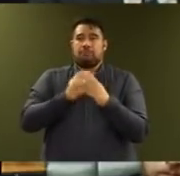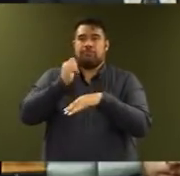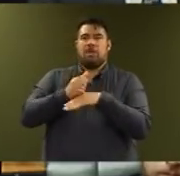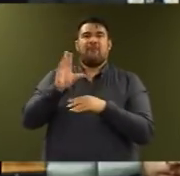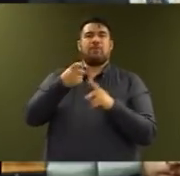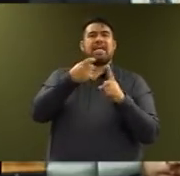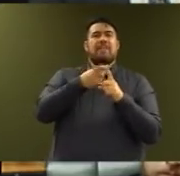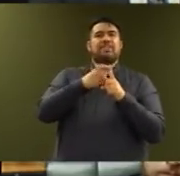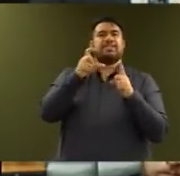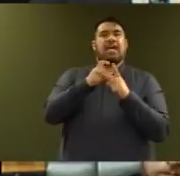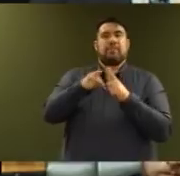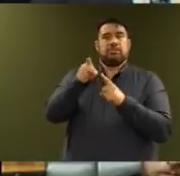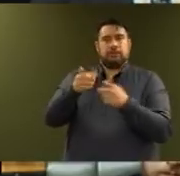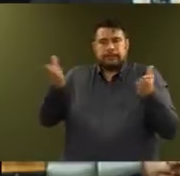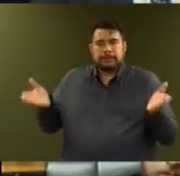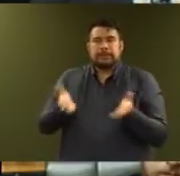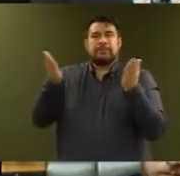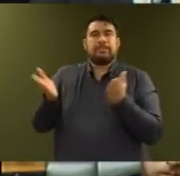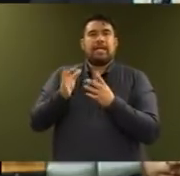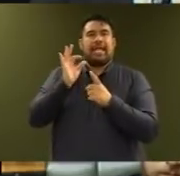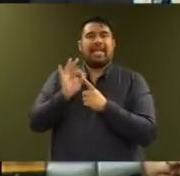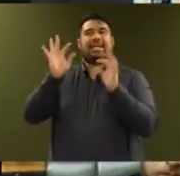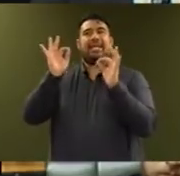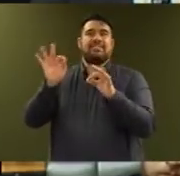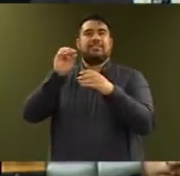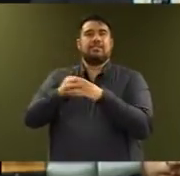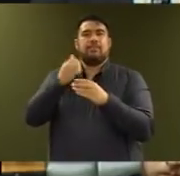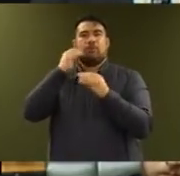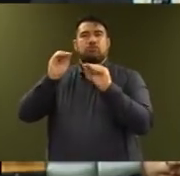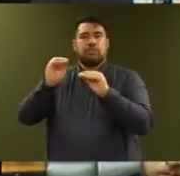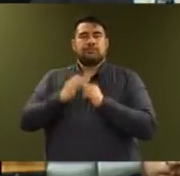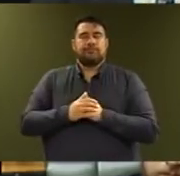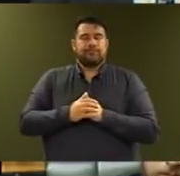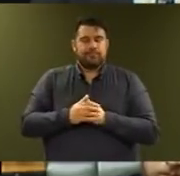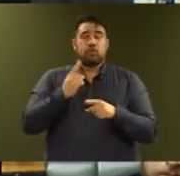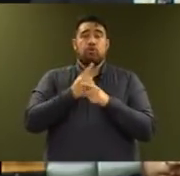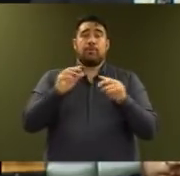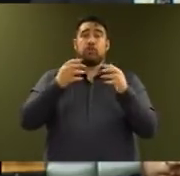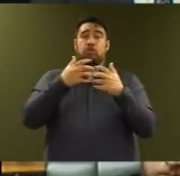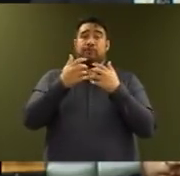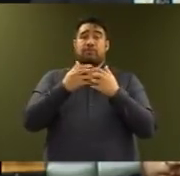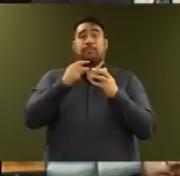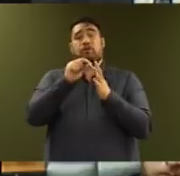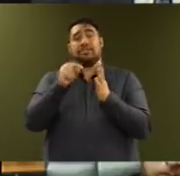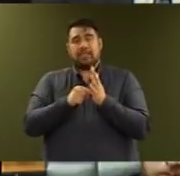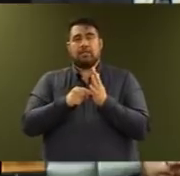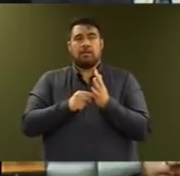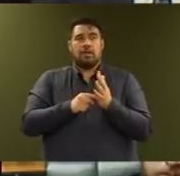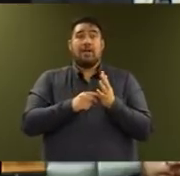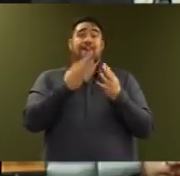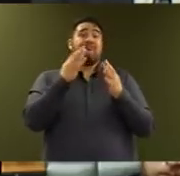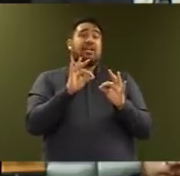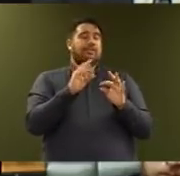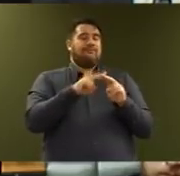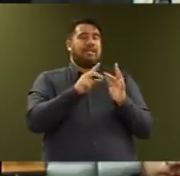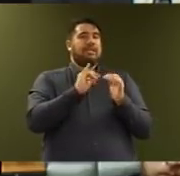exhibit excellence in te ao Māori. In the tertiary area, we have already fully funded the first year of our fees-free post